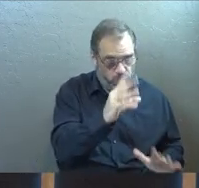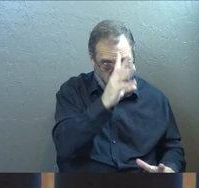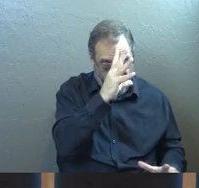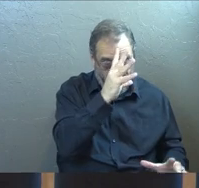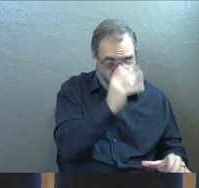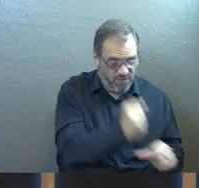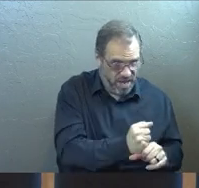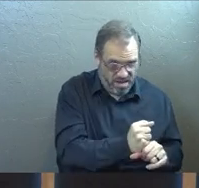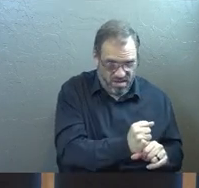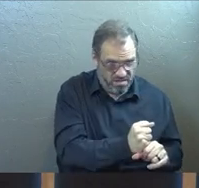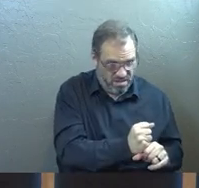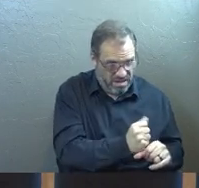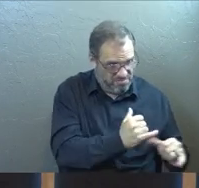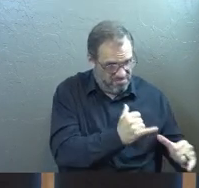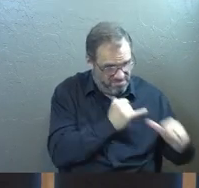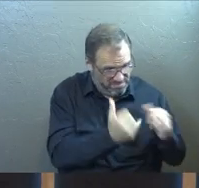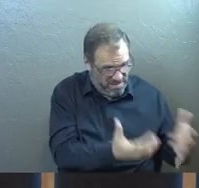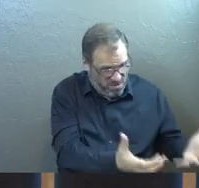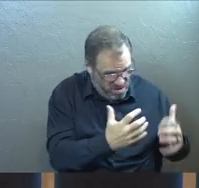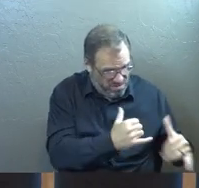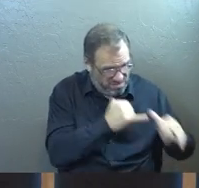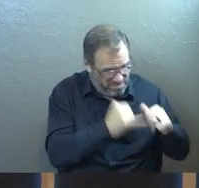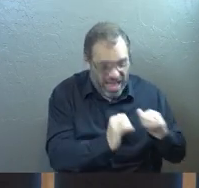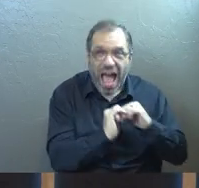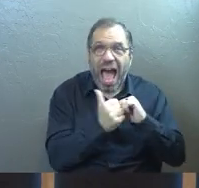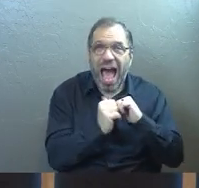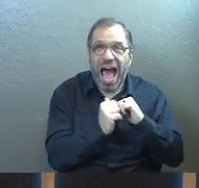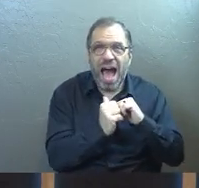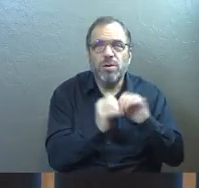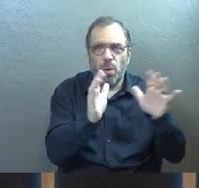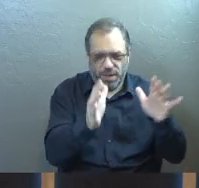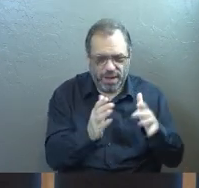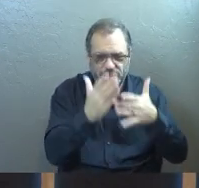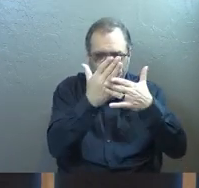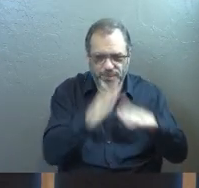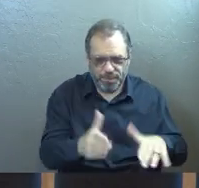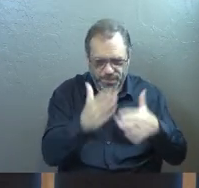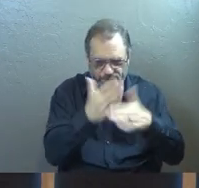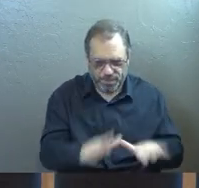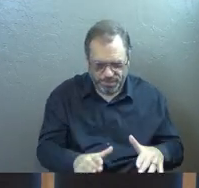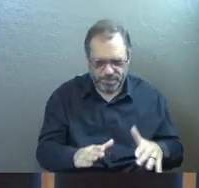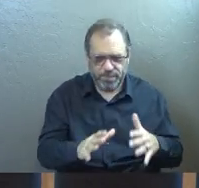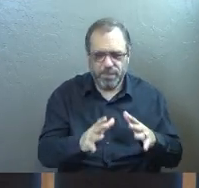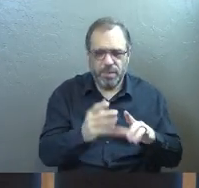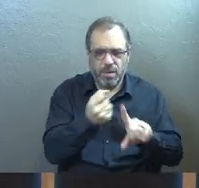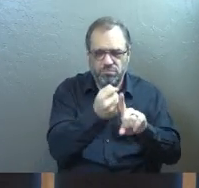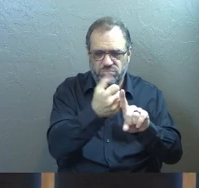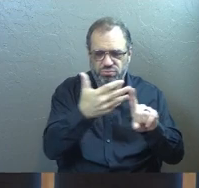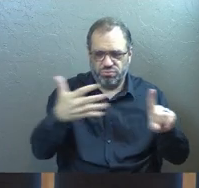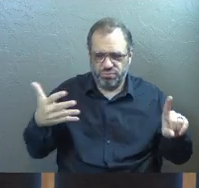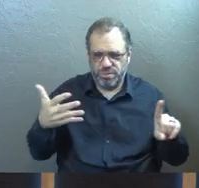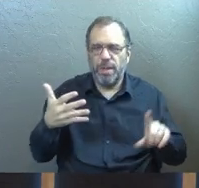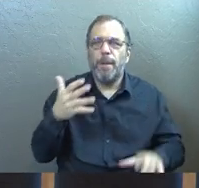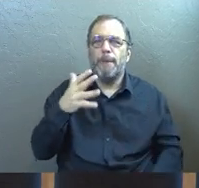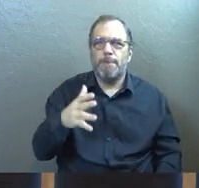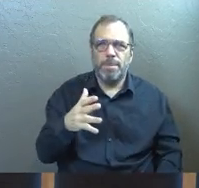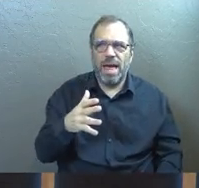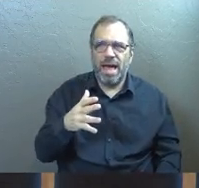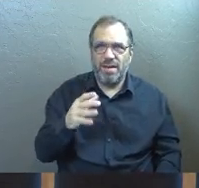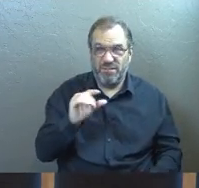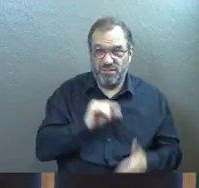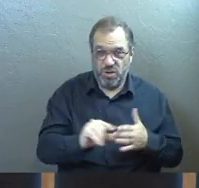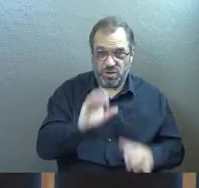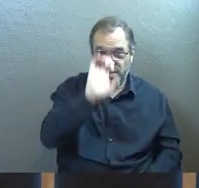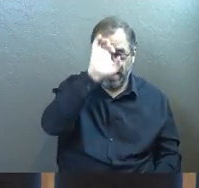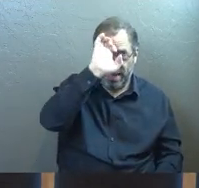faith. How do we have that? So I'm going to break this down for you. As I looked at that one